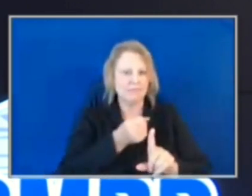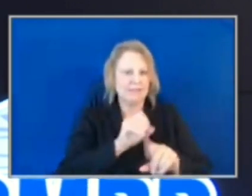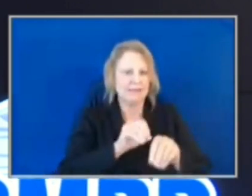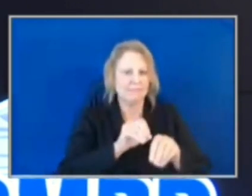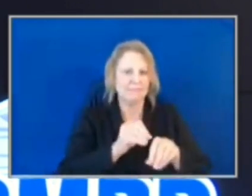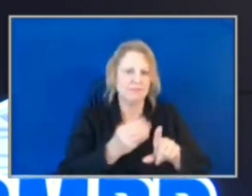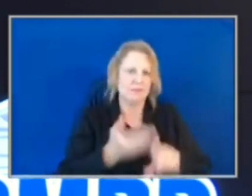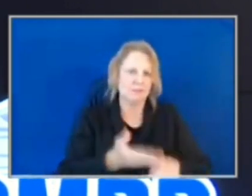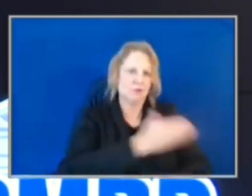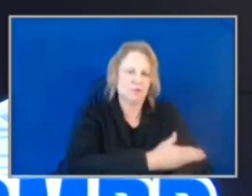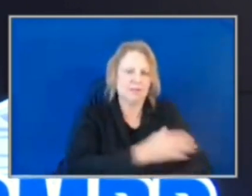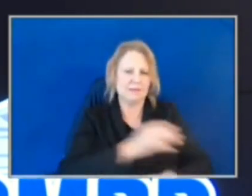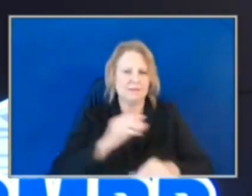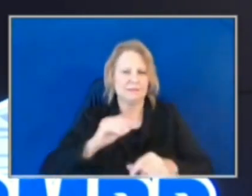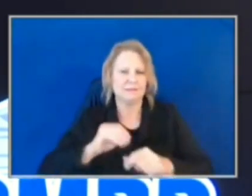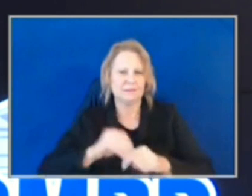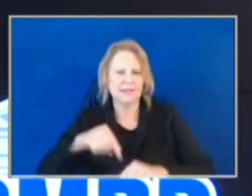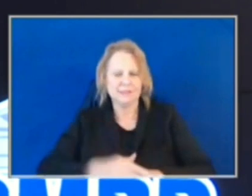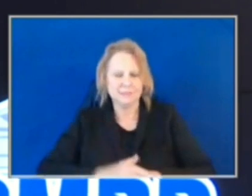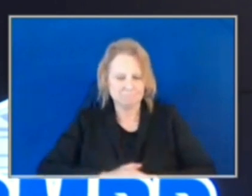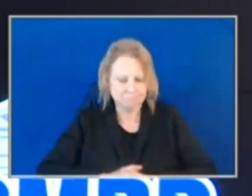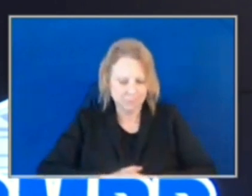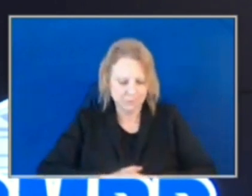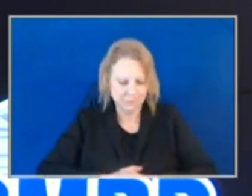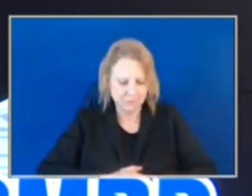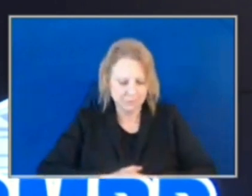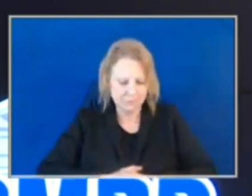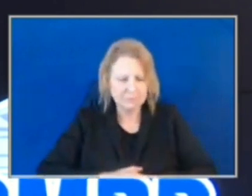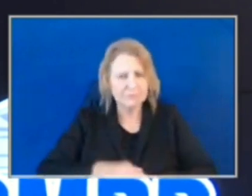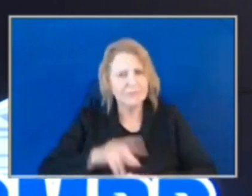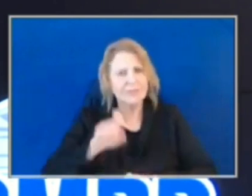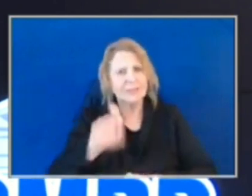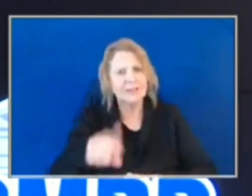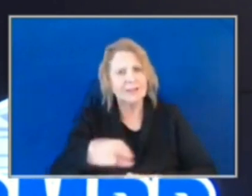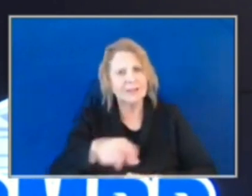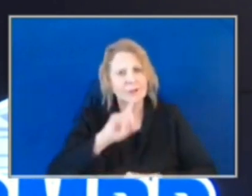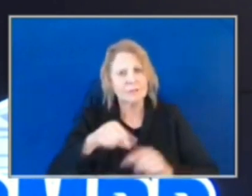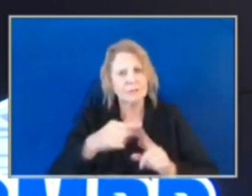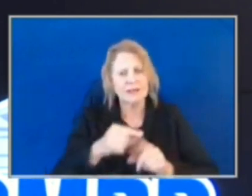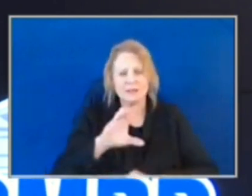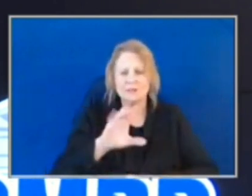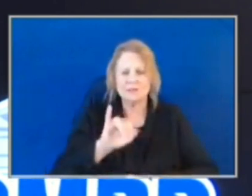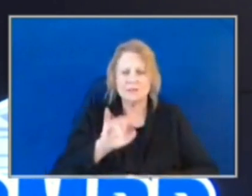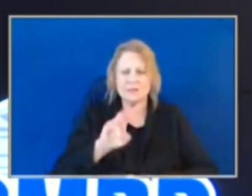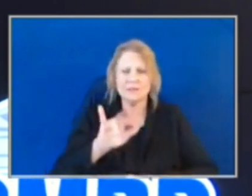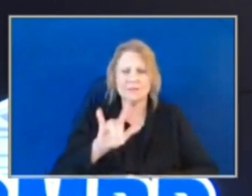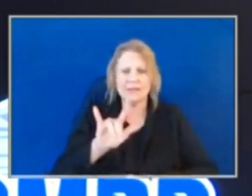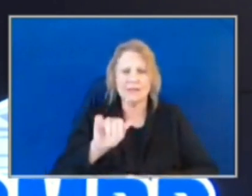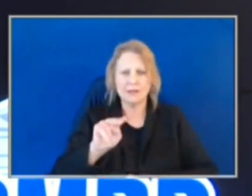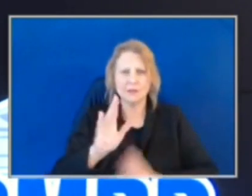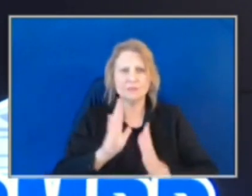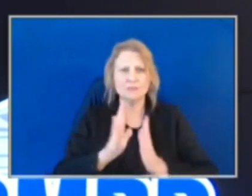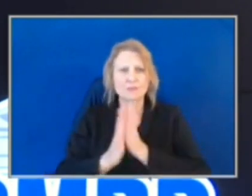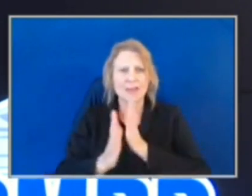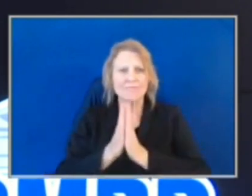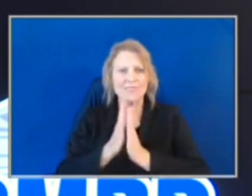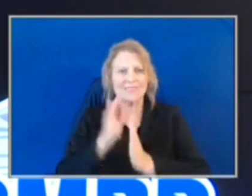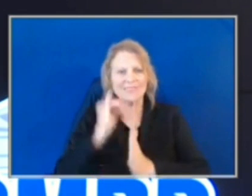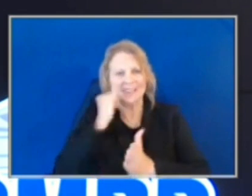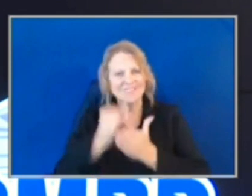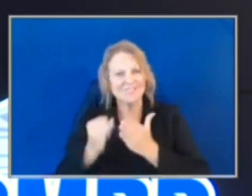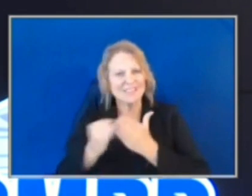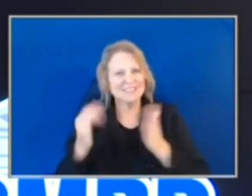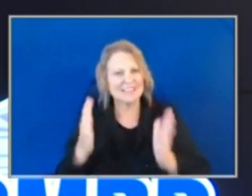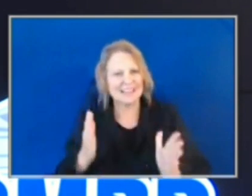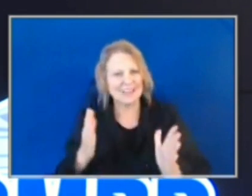Thank you. For the civilian traffic investigators, I know there was a lot of different opinions when this was first an